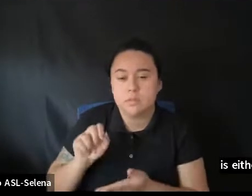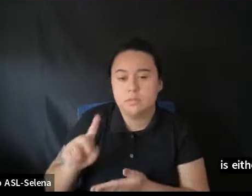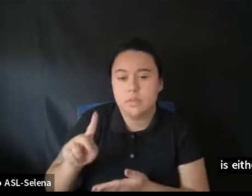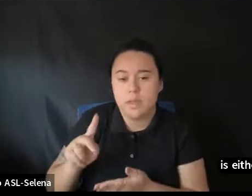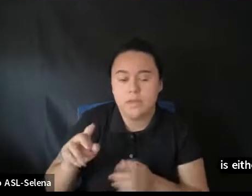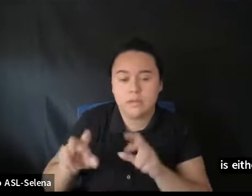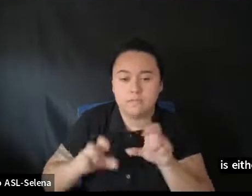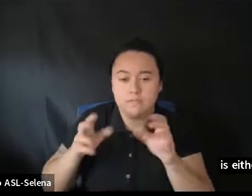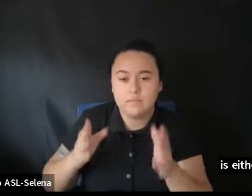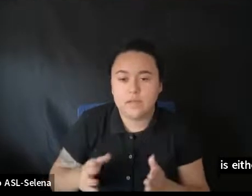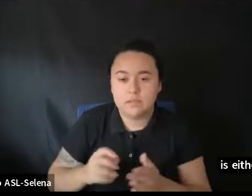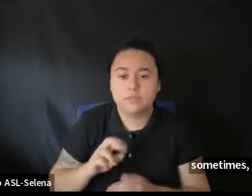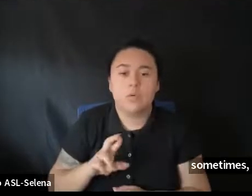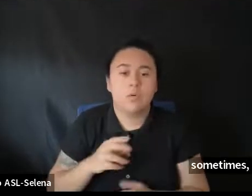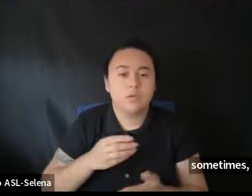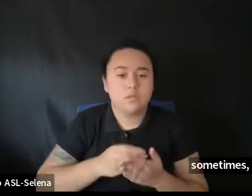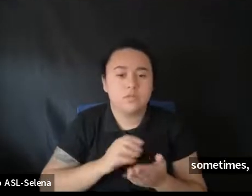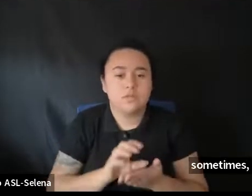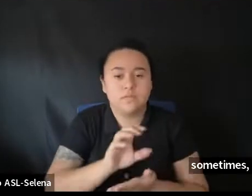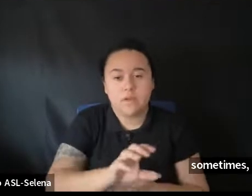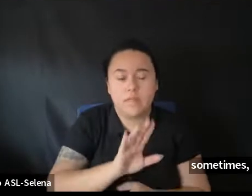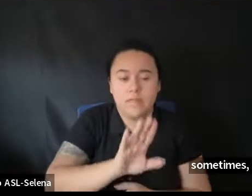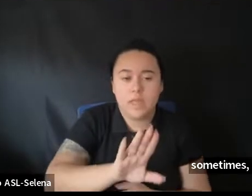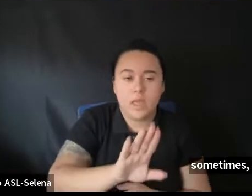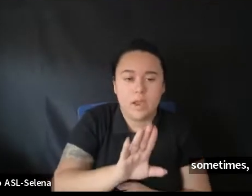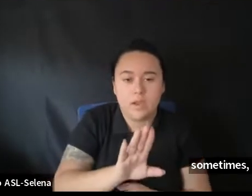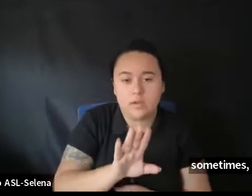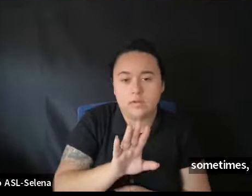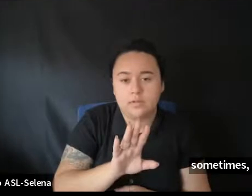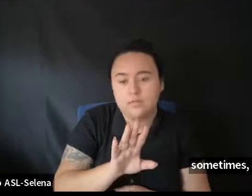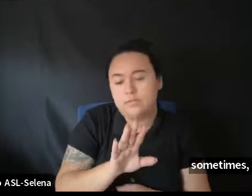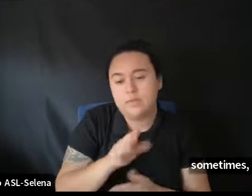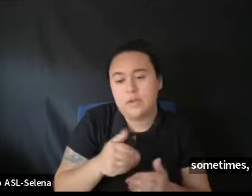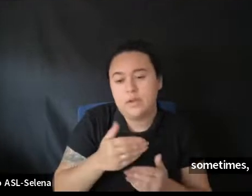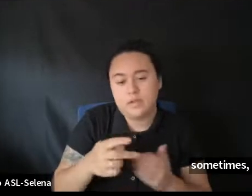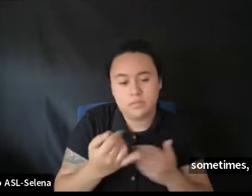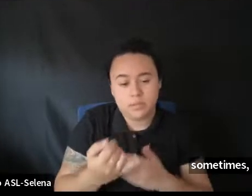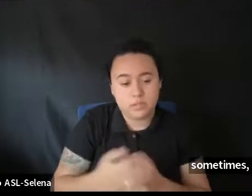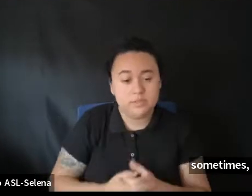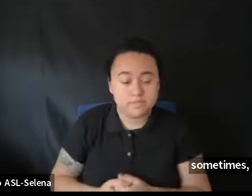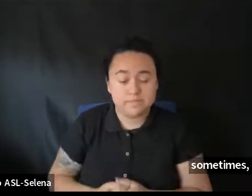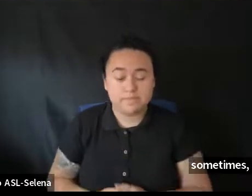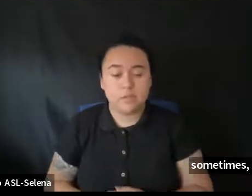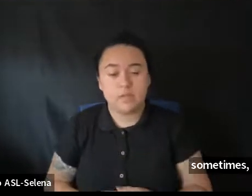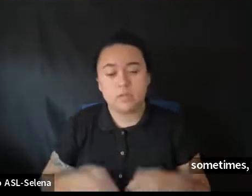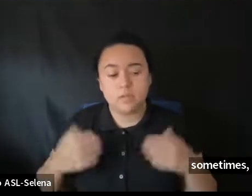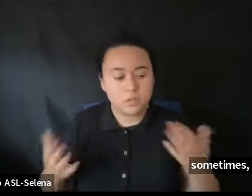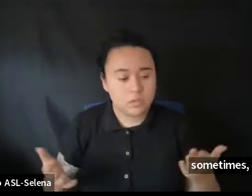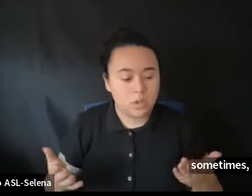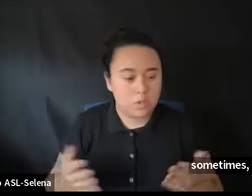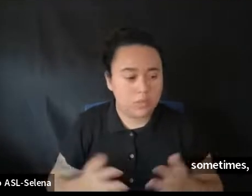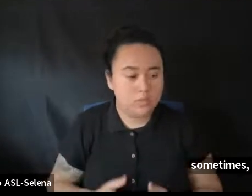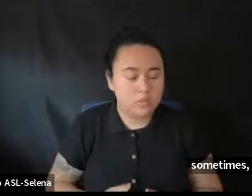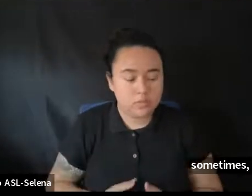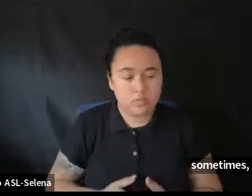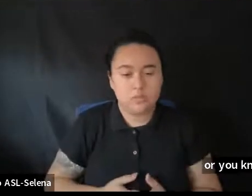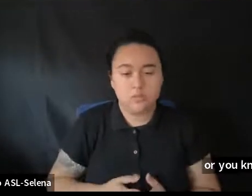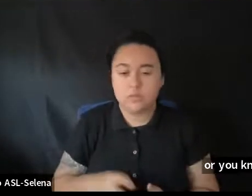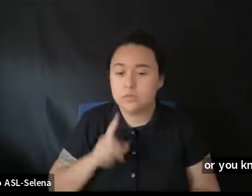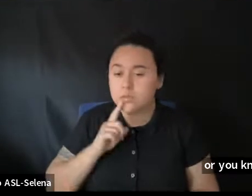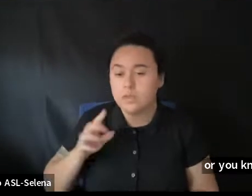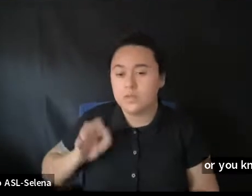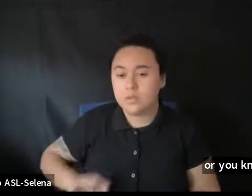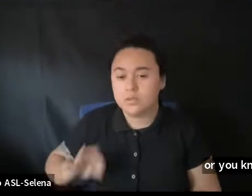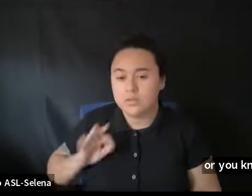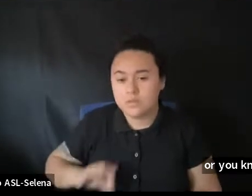or, you know, to fund their, uh, their, uh, their next project. So, uh, it, it's a, it's a, very useful tool